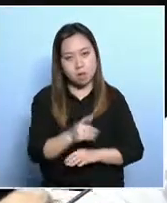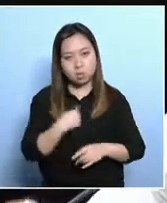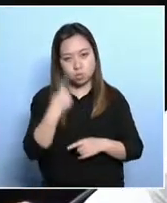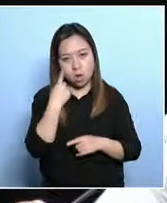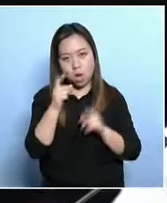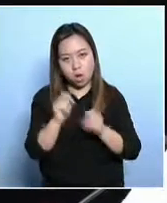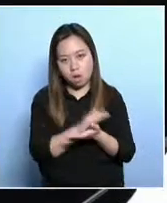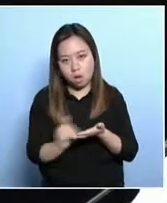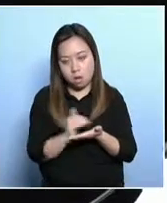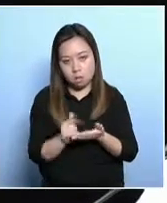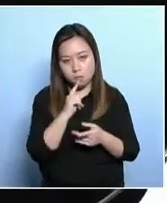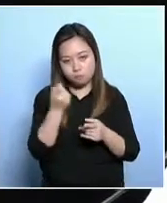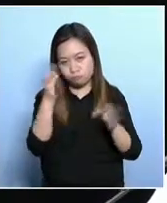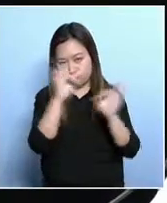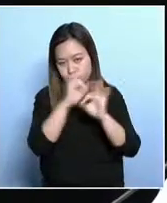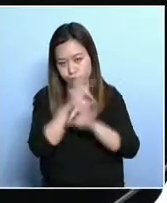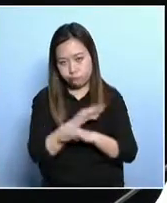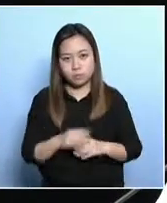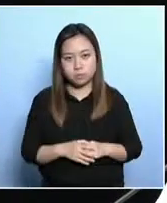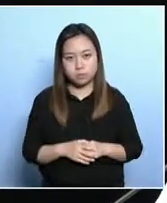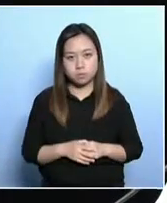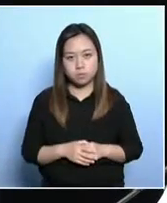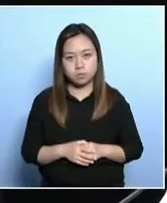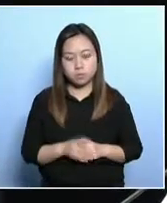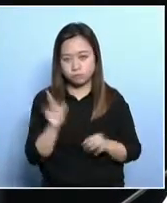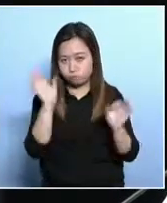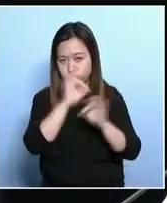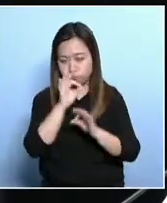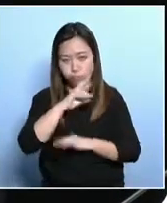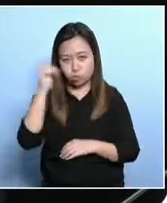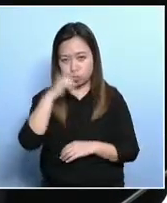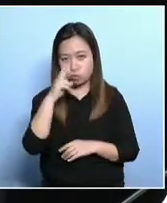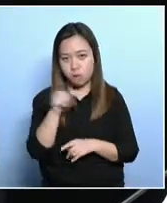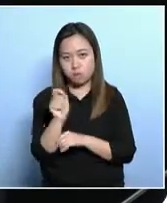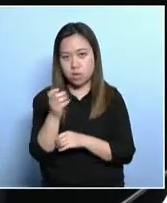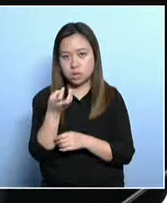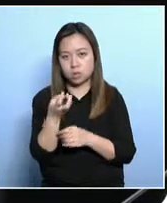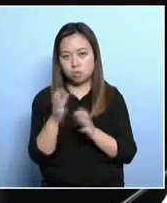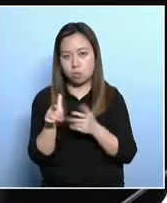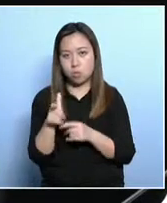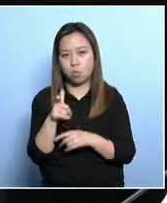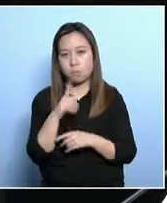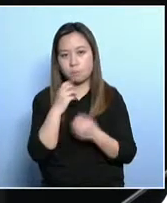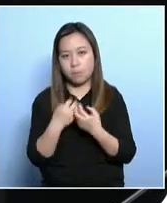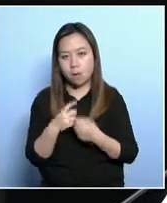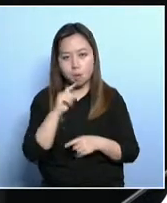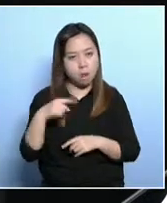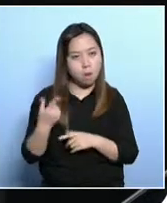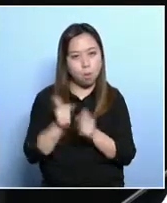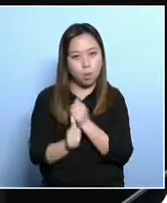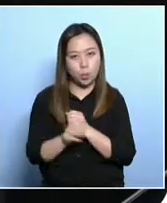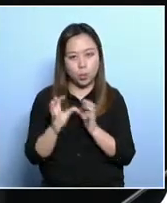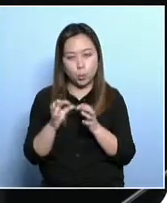I am not going to ask a question. I just like to sort out a fallacy.